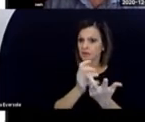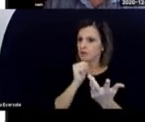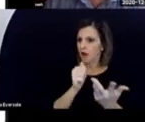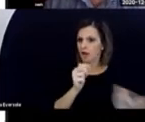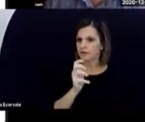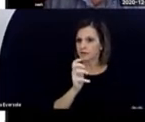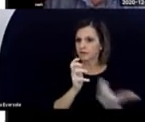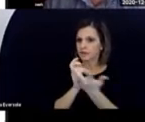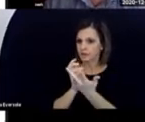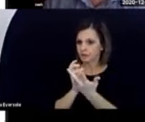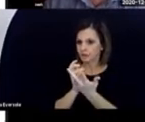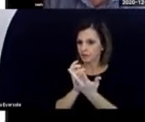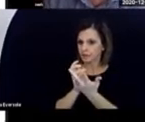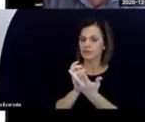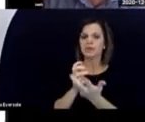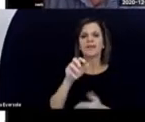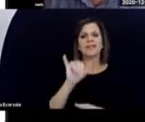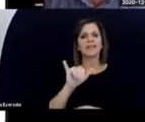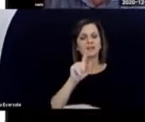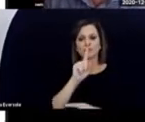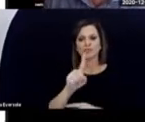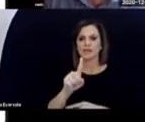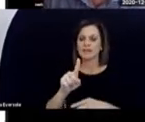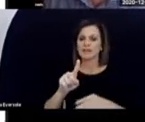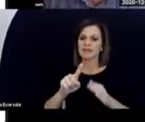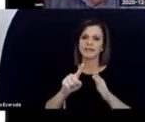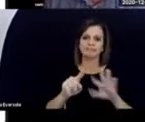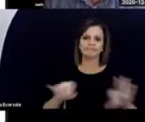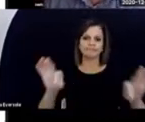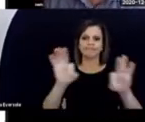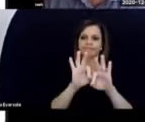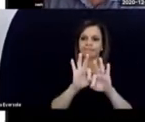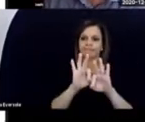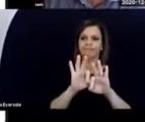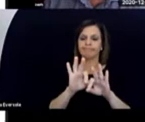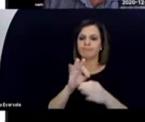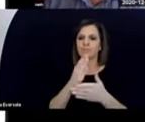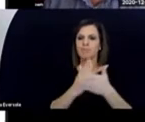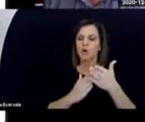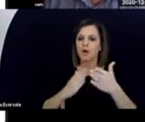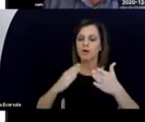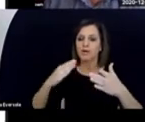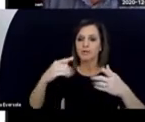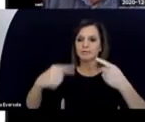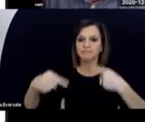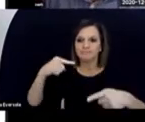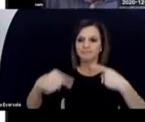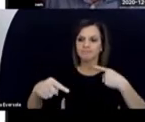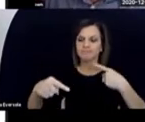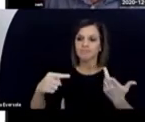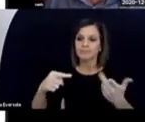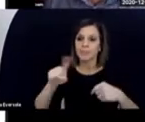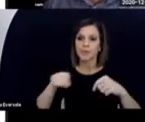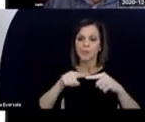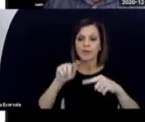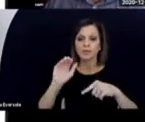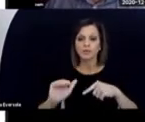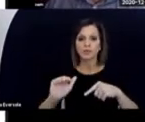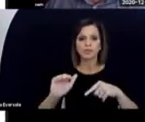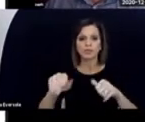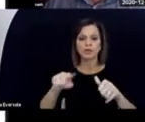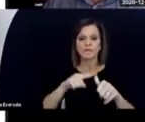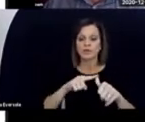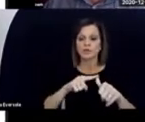big source of contention when children are first being placed in in an educational